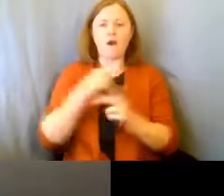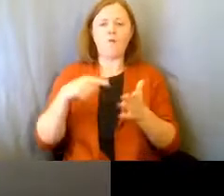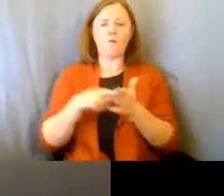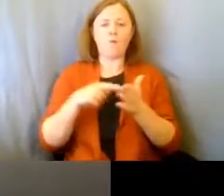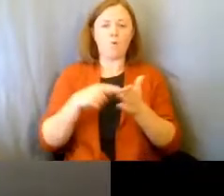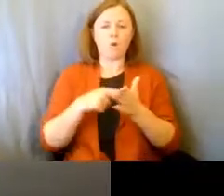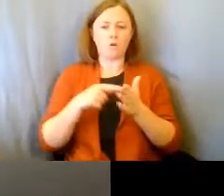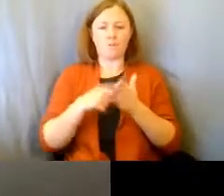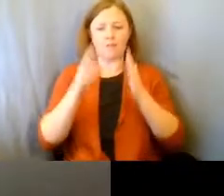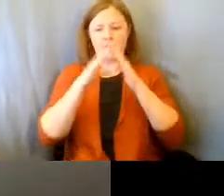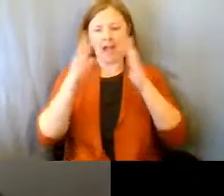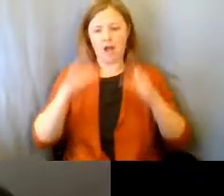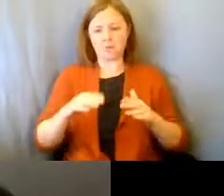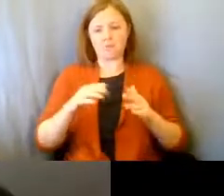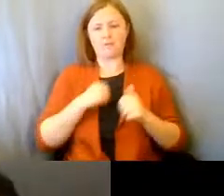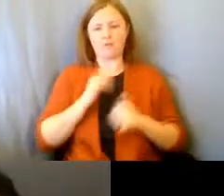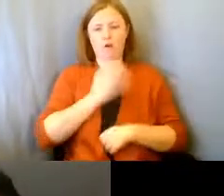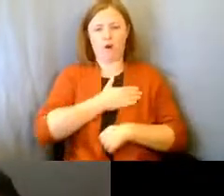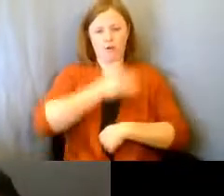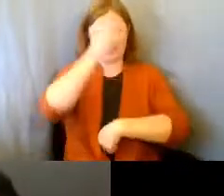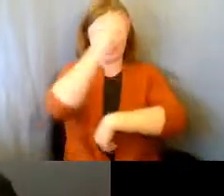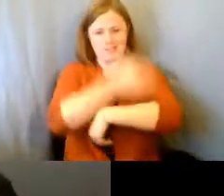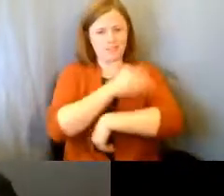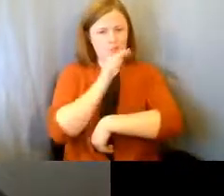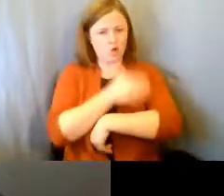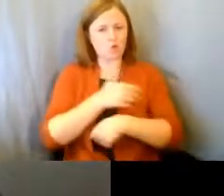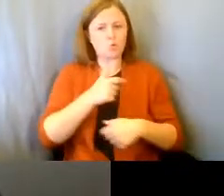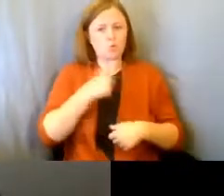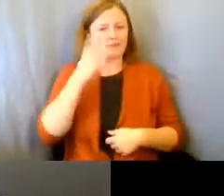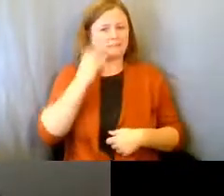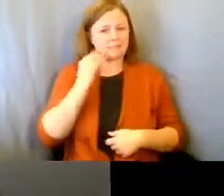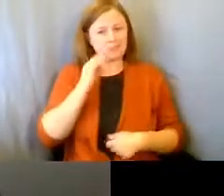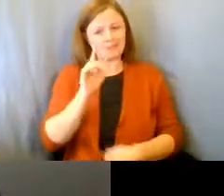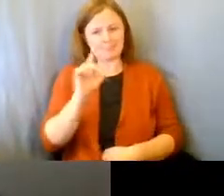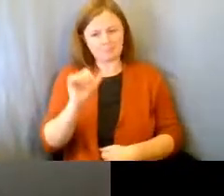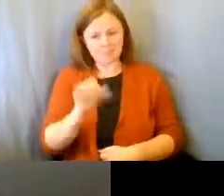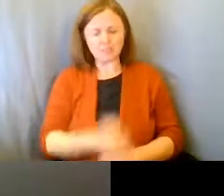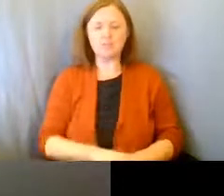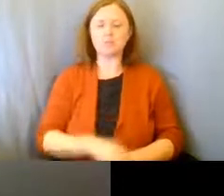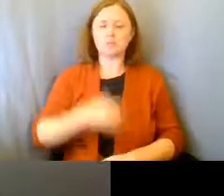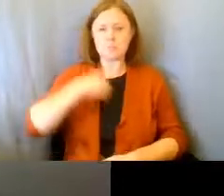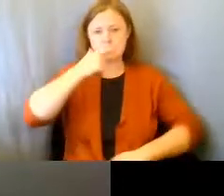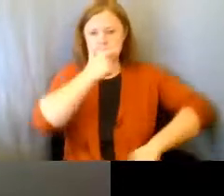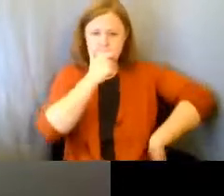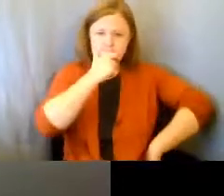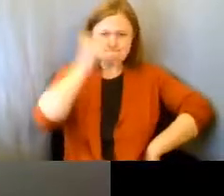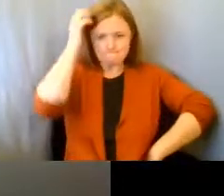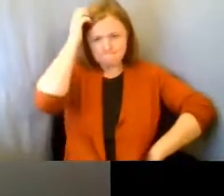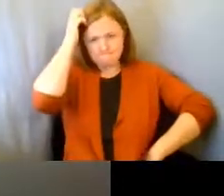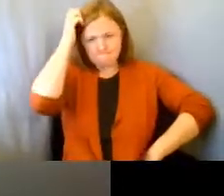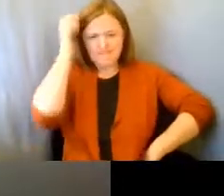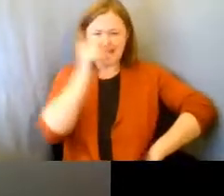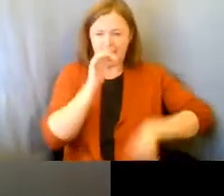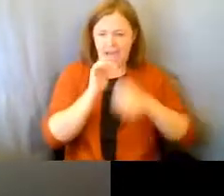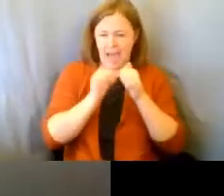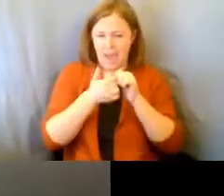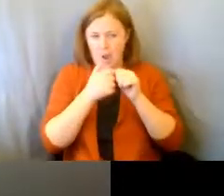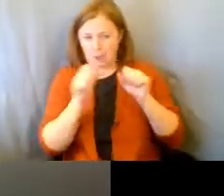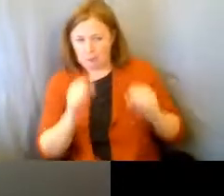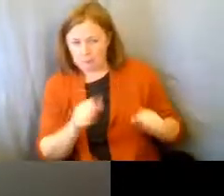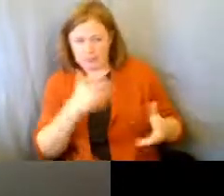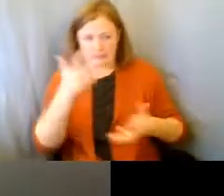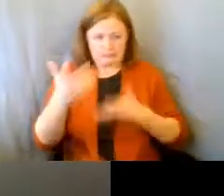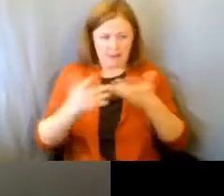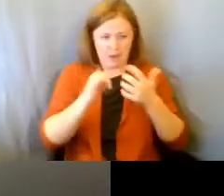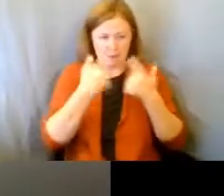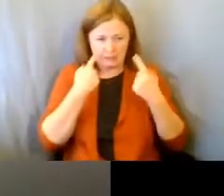for our sons and daughters with disabilities. Right? It's a question that we're all kind of scratching our head with and going, how do we do this and how do we